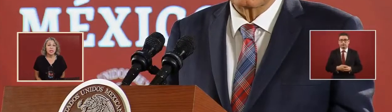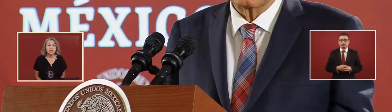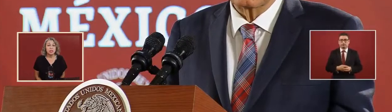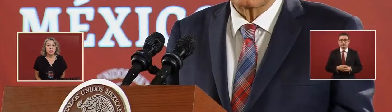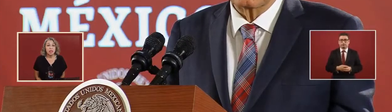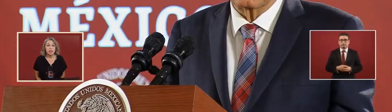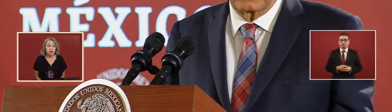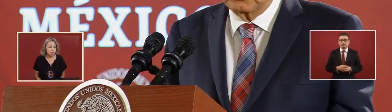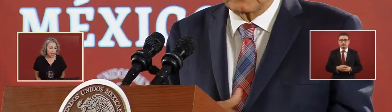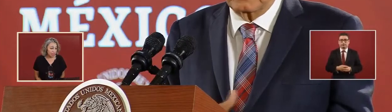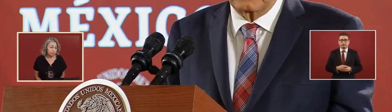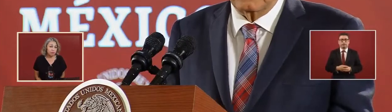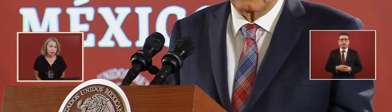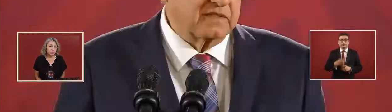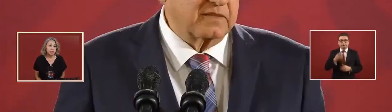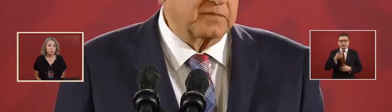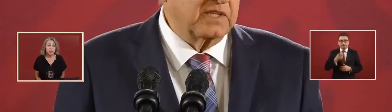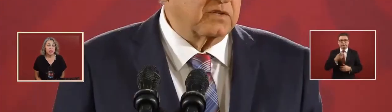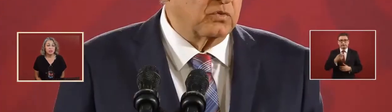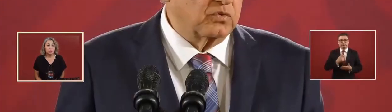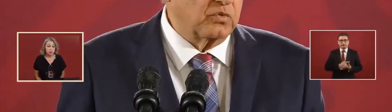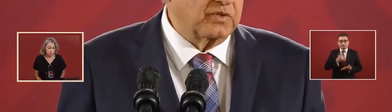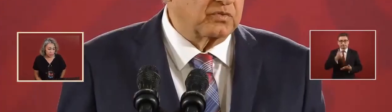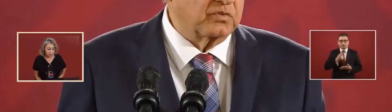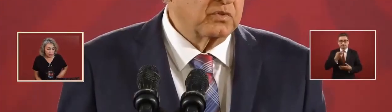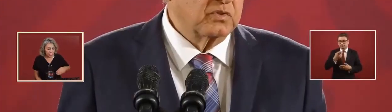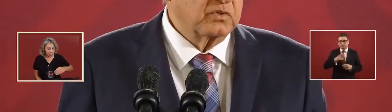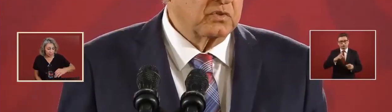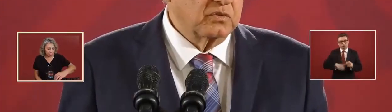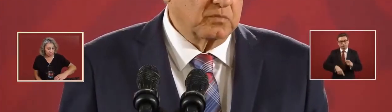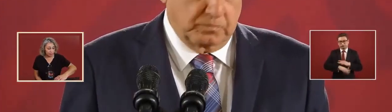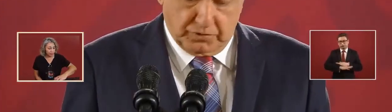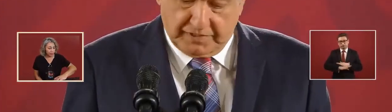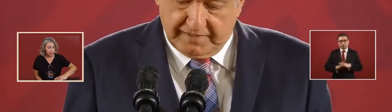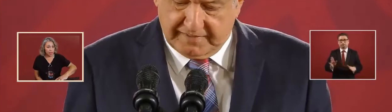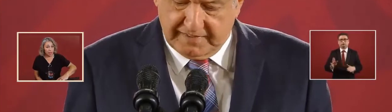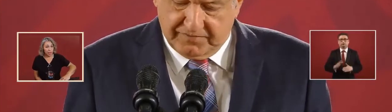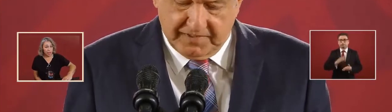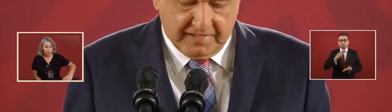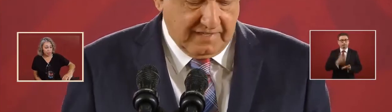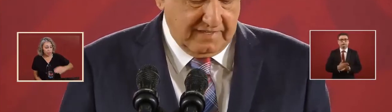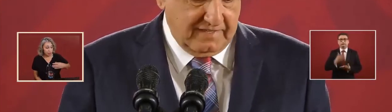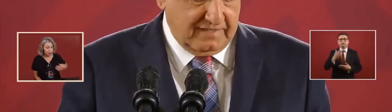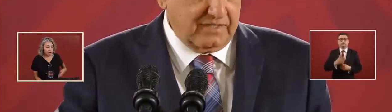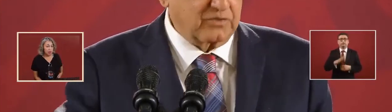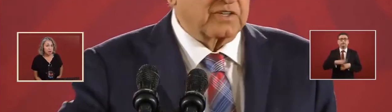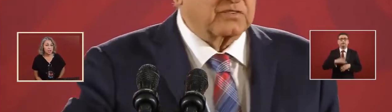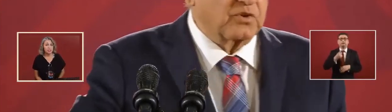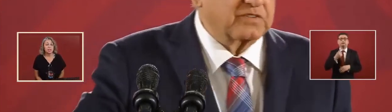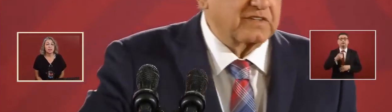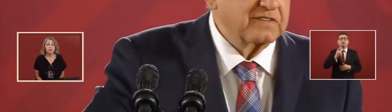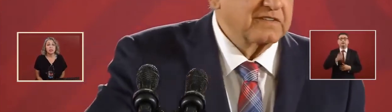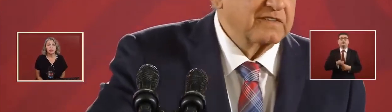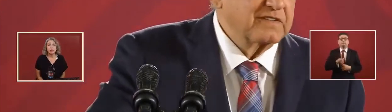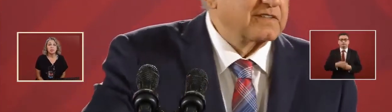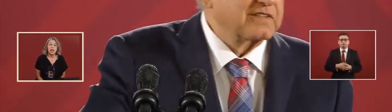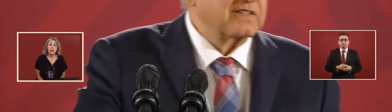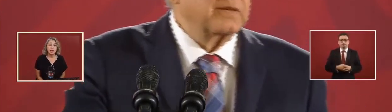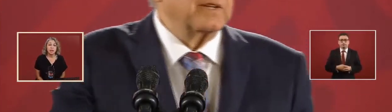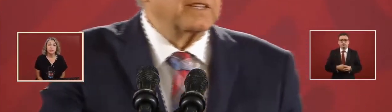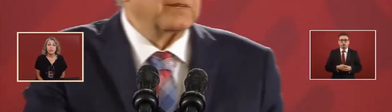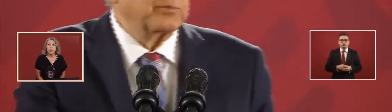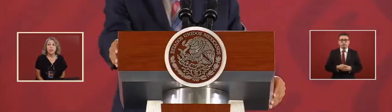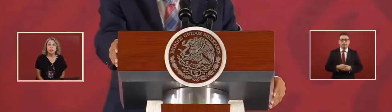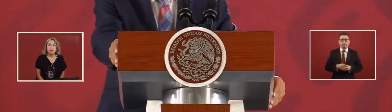receipts and are not complying? Because it also